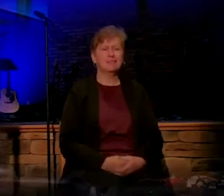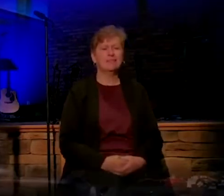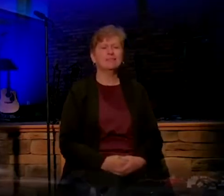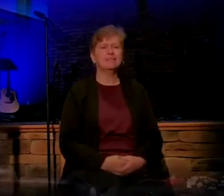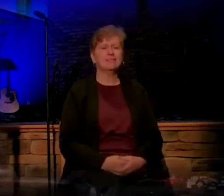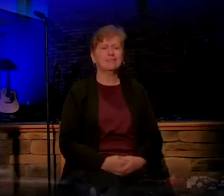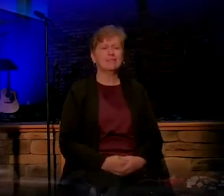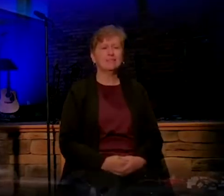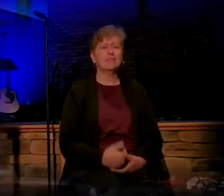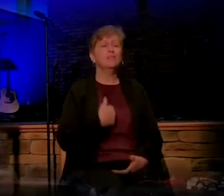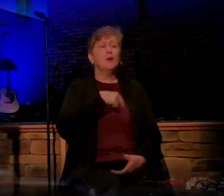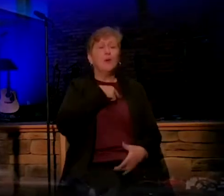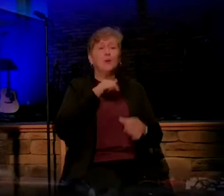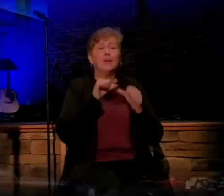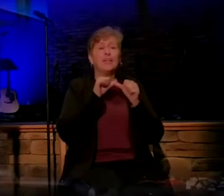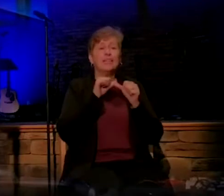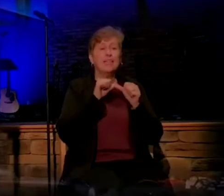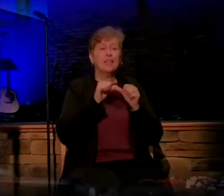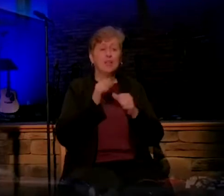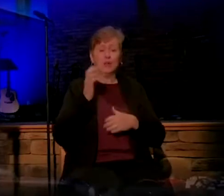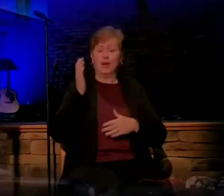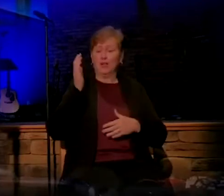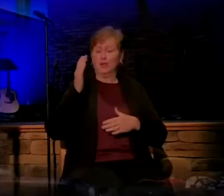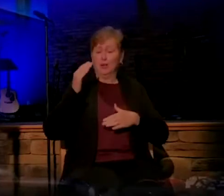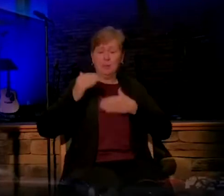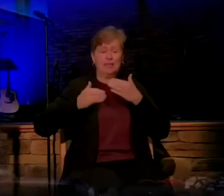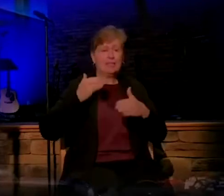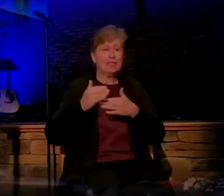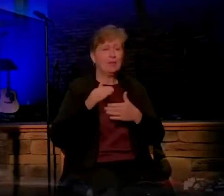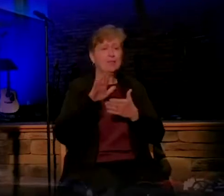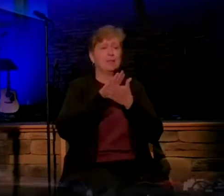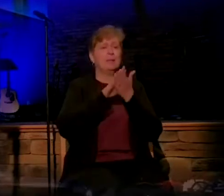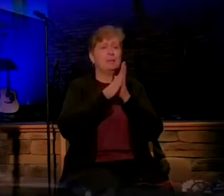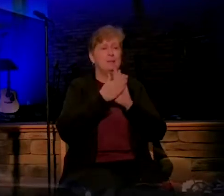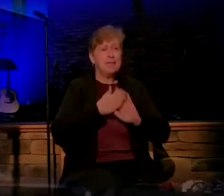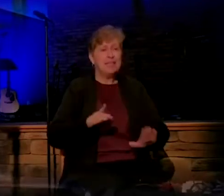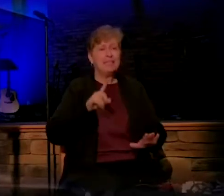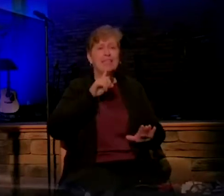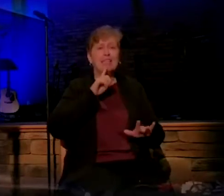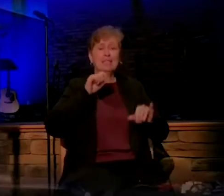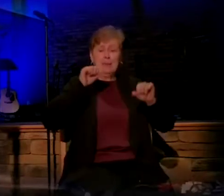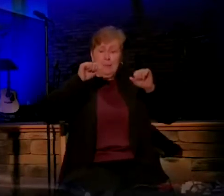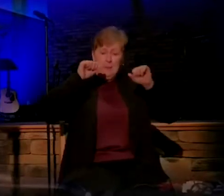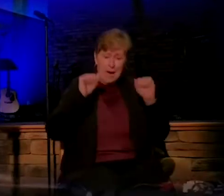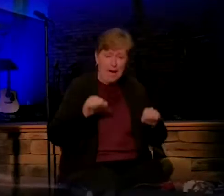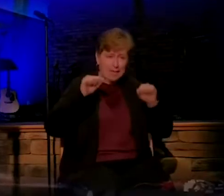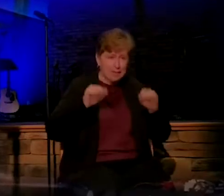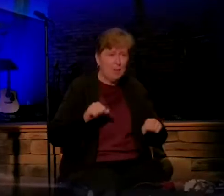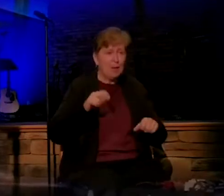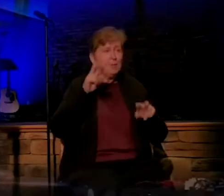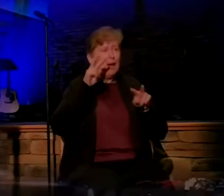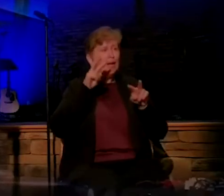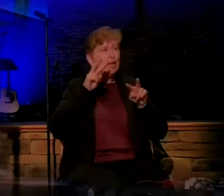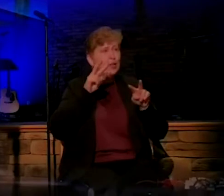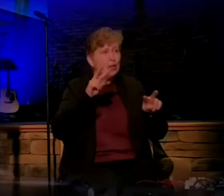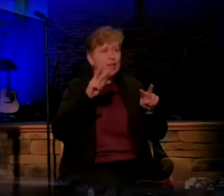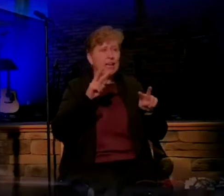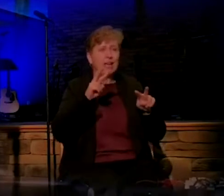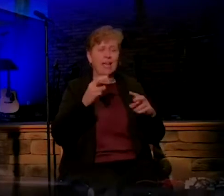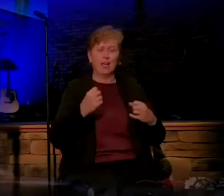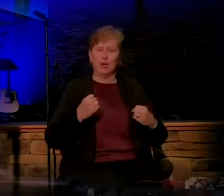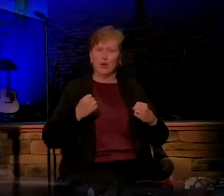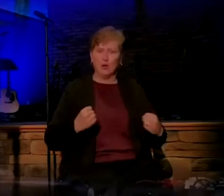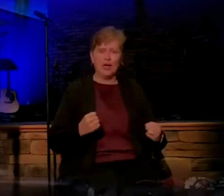Well, we're continuing in our sermon series, Peace is Possible, by looking at a very courageous and